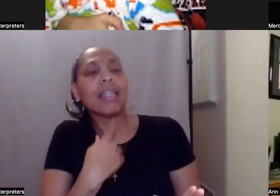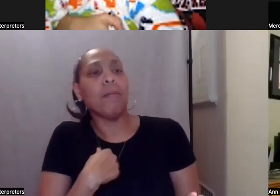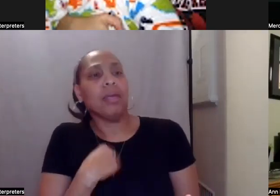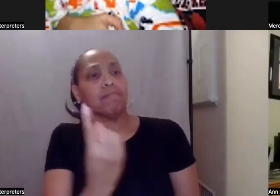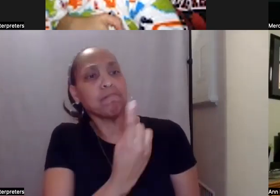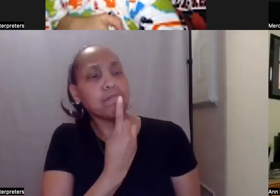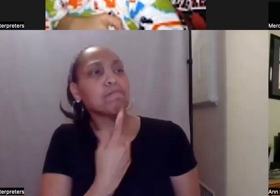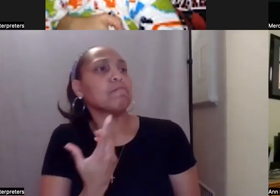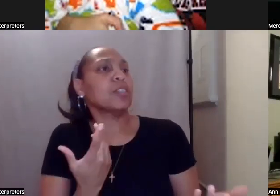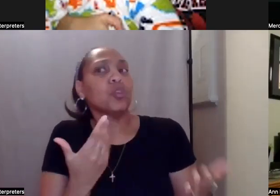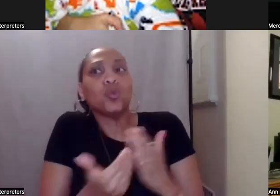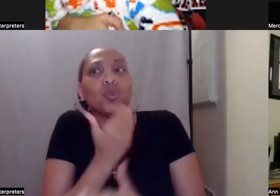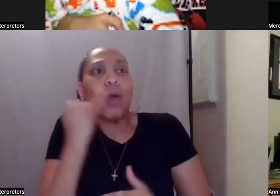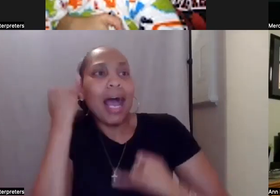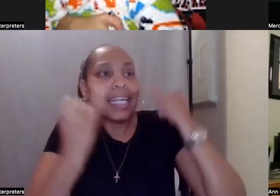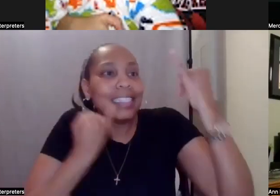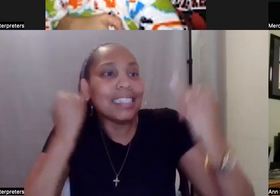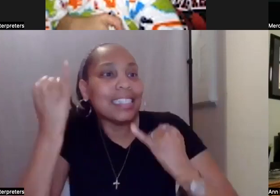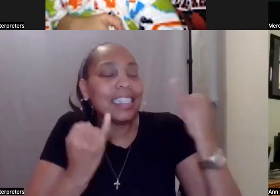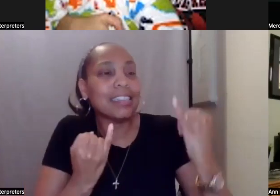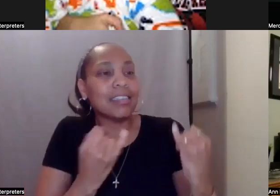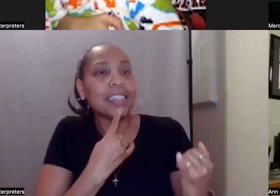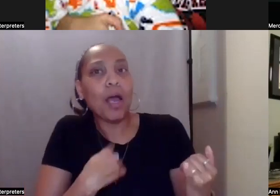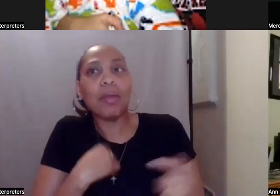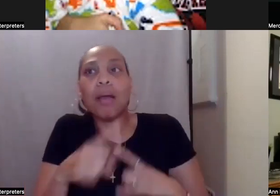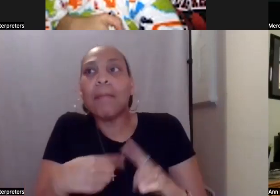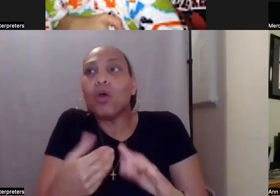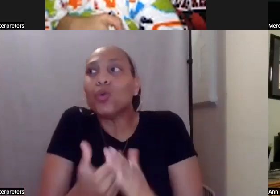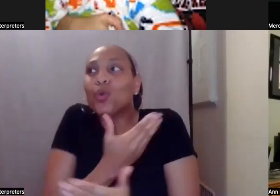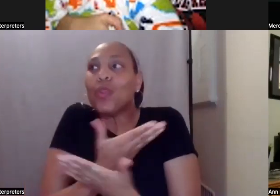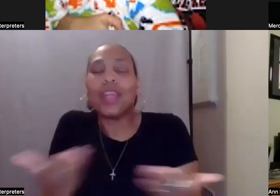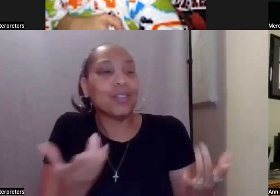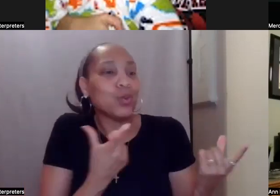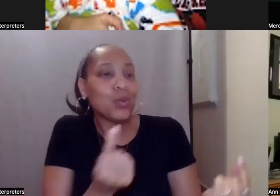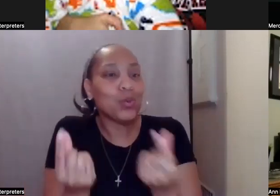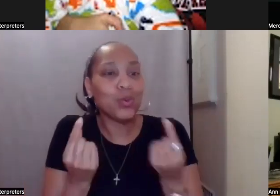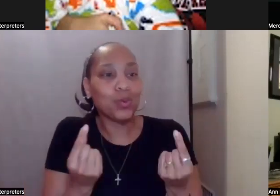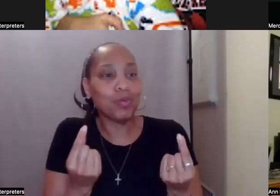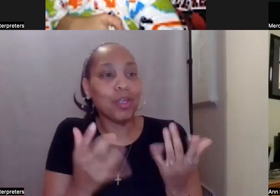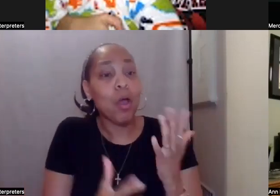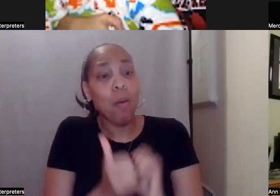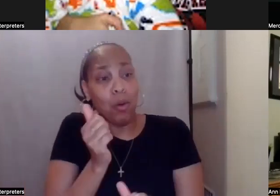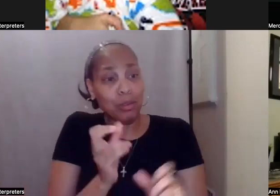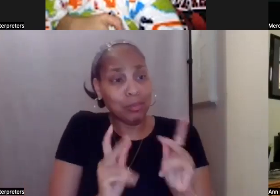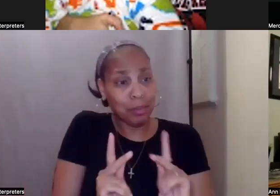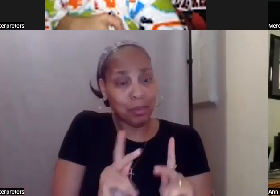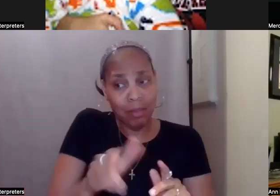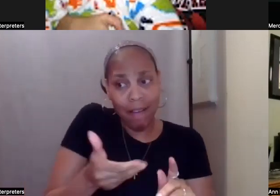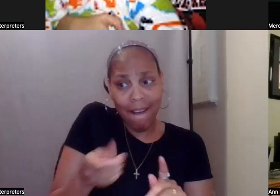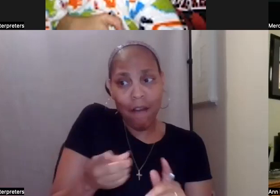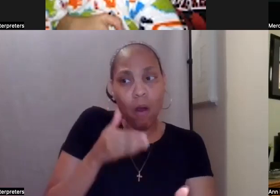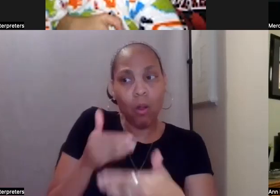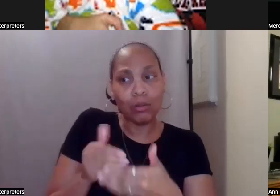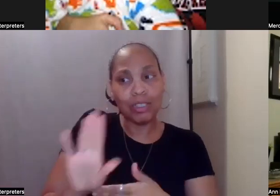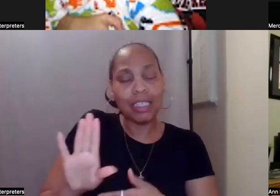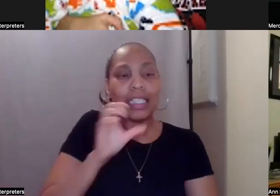fun things to do. Since Joe's self-directed employees have always been close to his age, they're going to have different ideas on